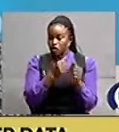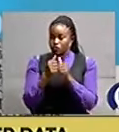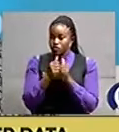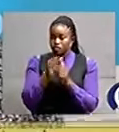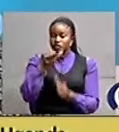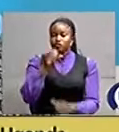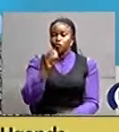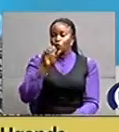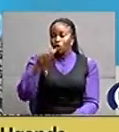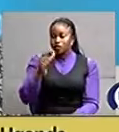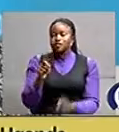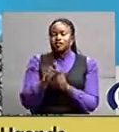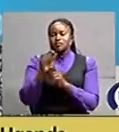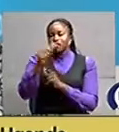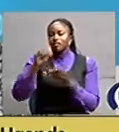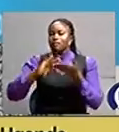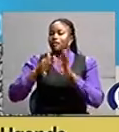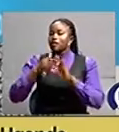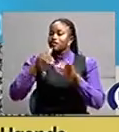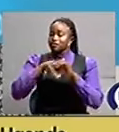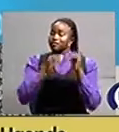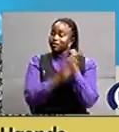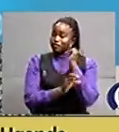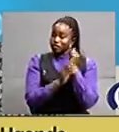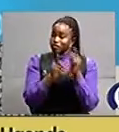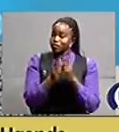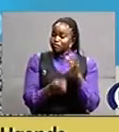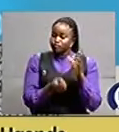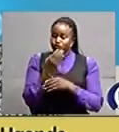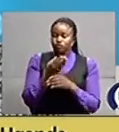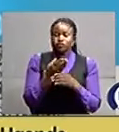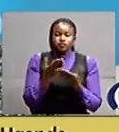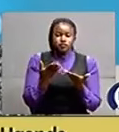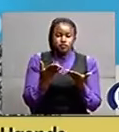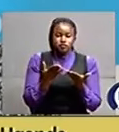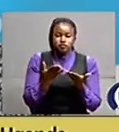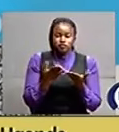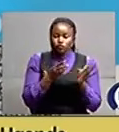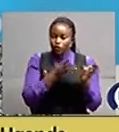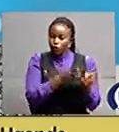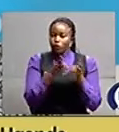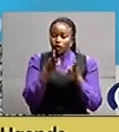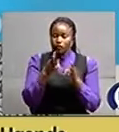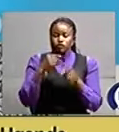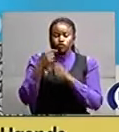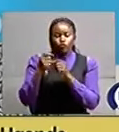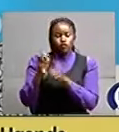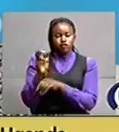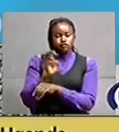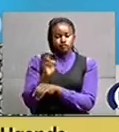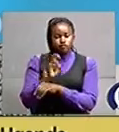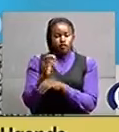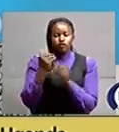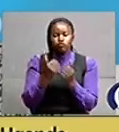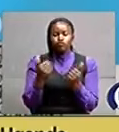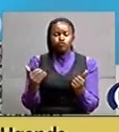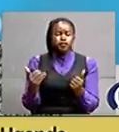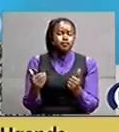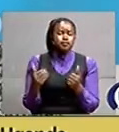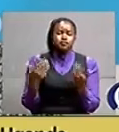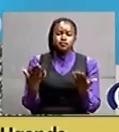other partners in the countries to come up with a tool that is going to track and monitor the children that have been